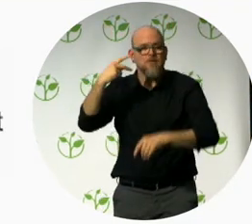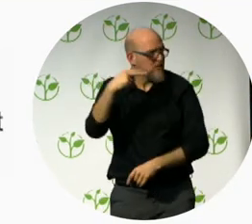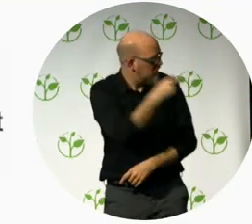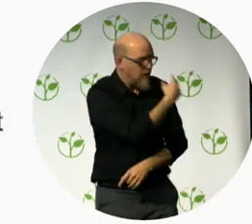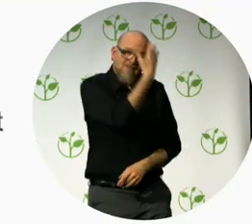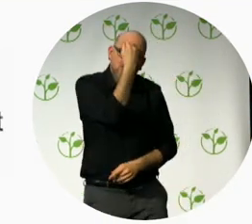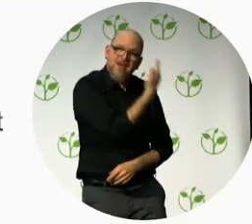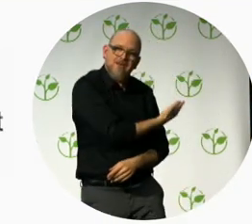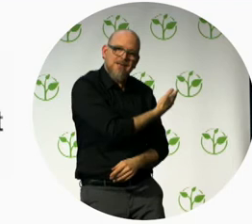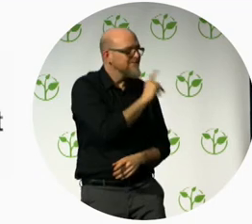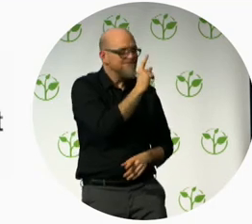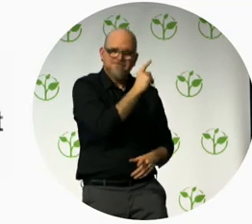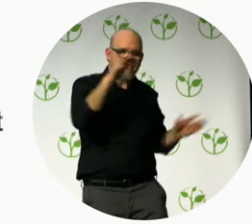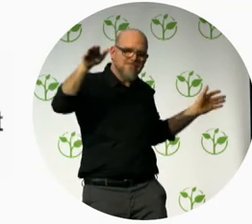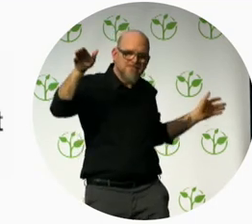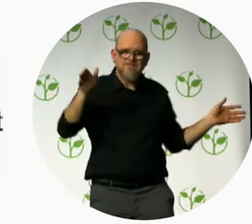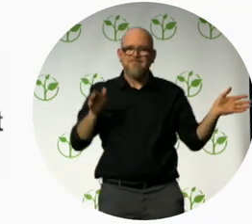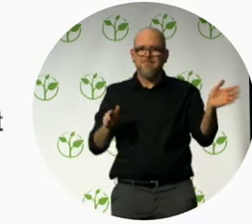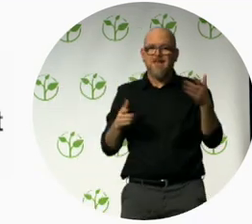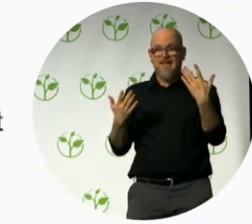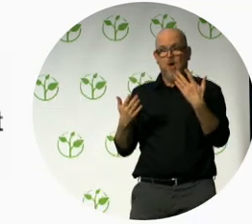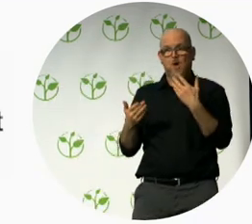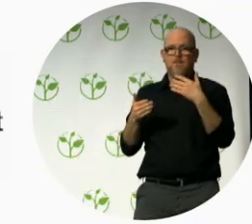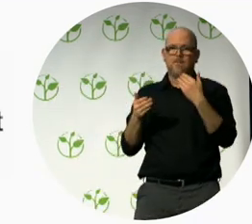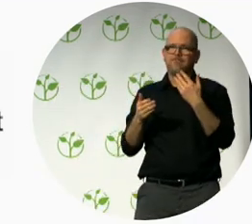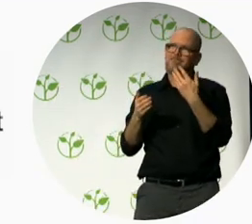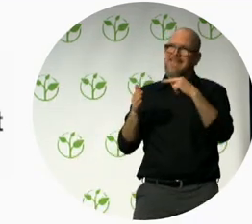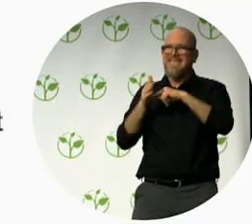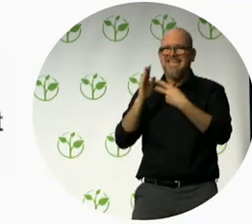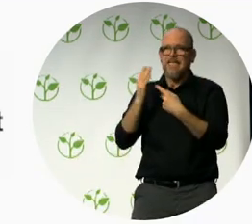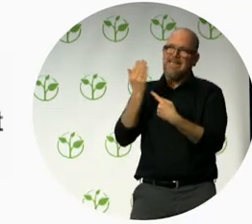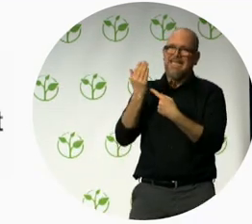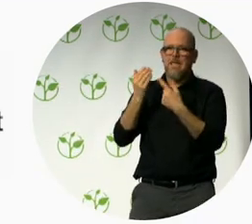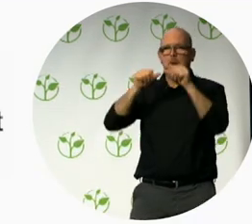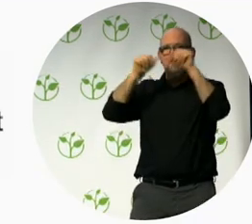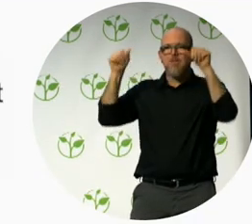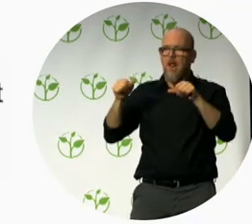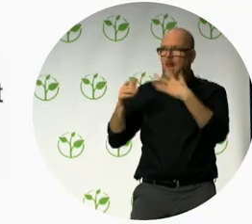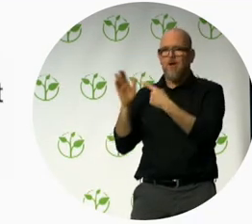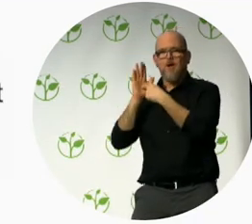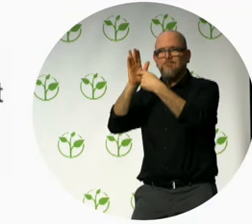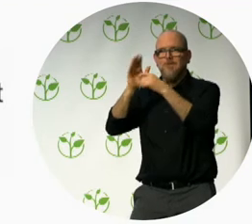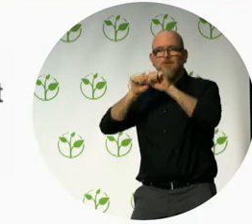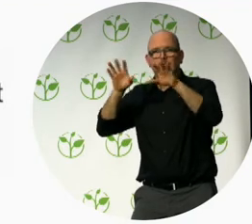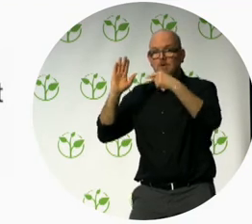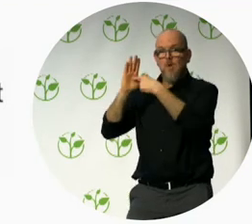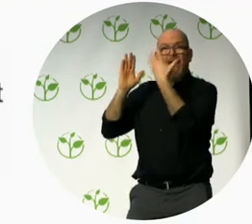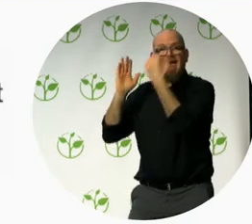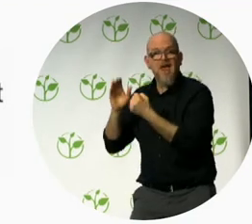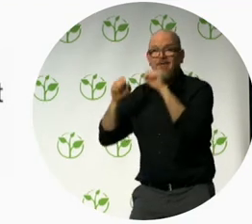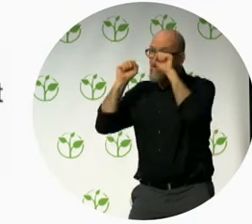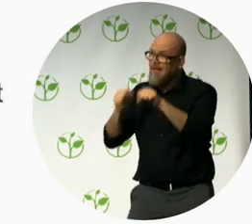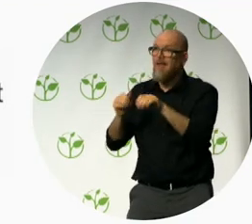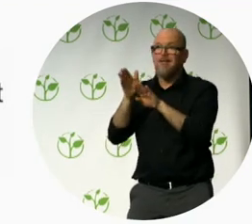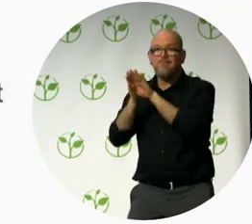based on our models and experience. We are going to create awareness, we are going to import global